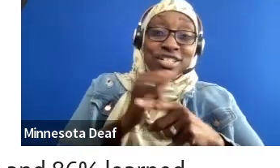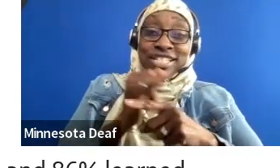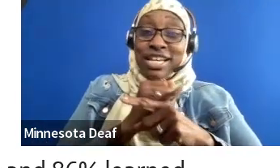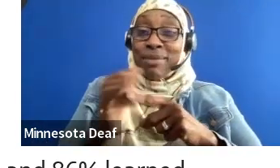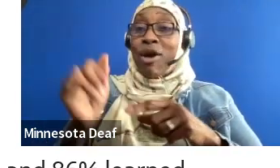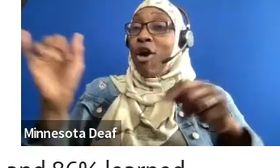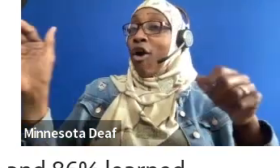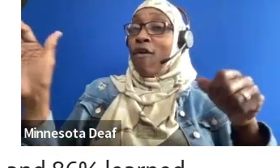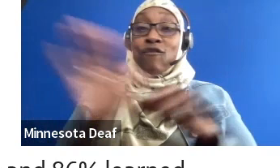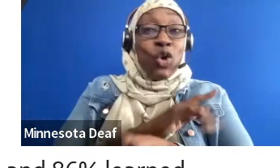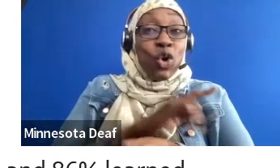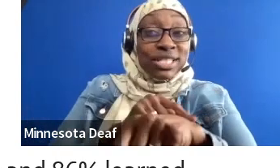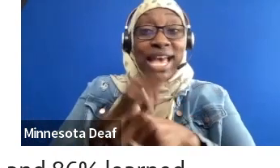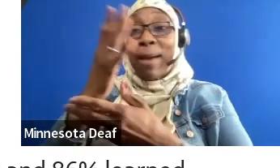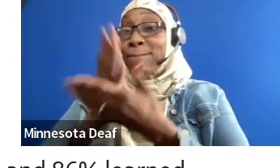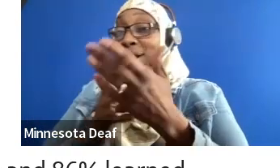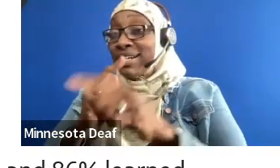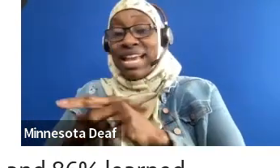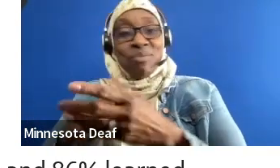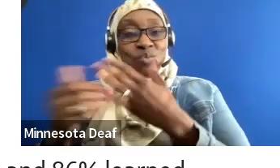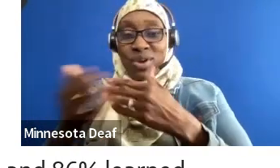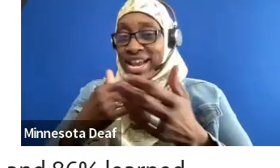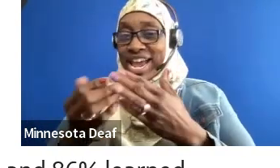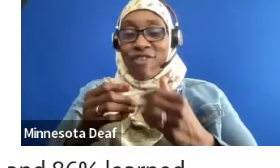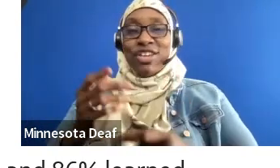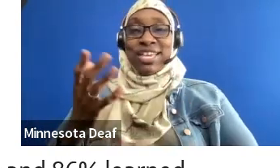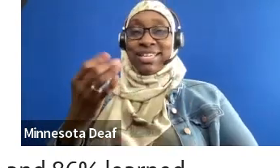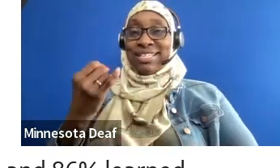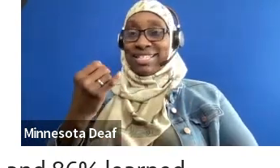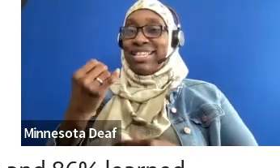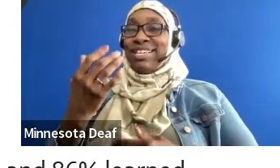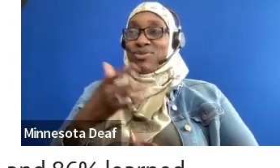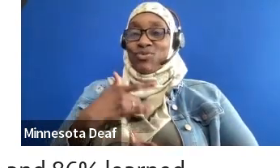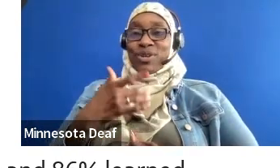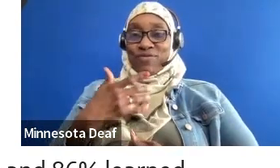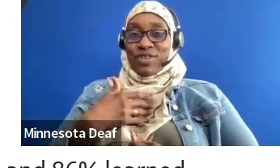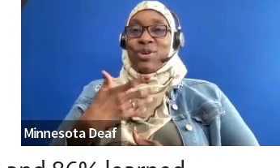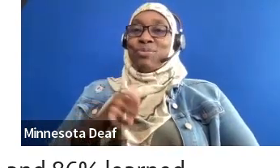to equip our youth with the skills to feel like they can participate in these things, right?